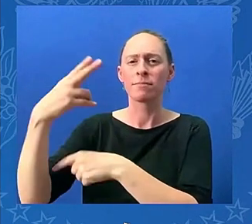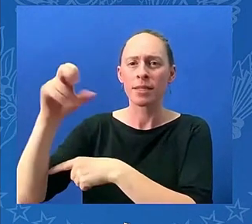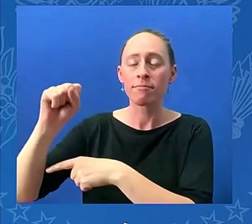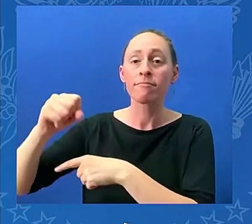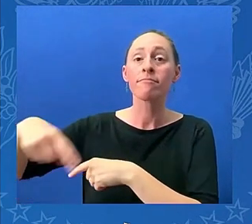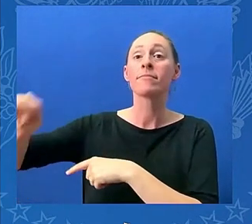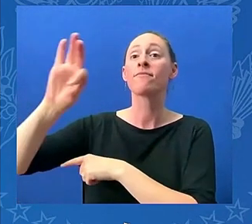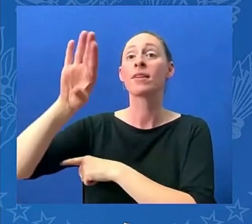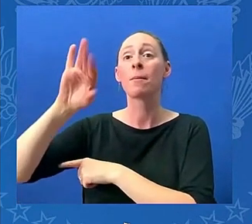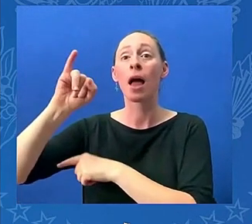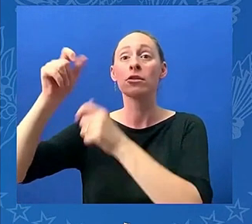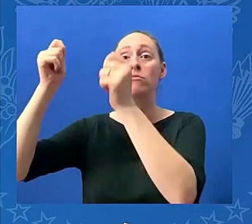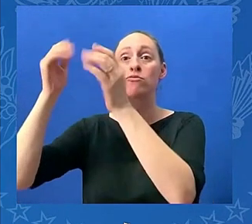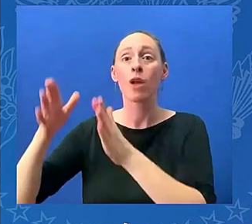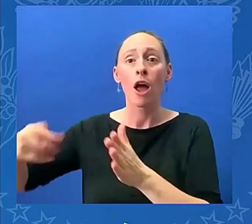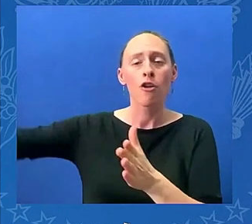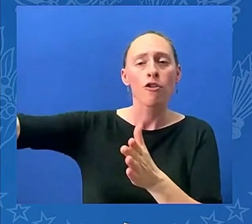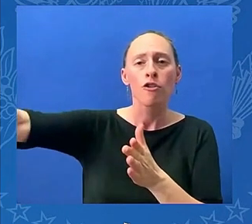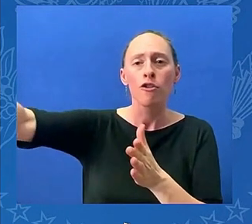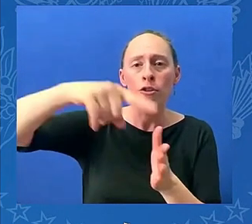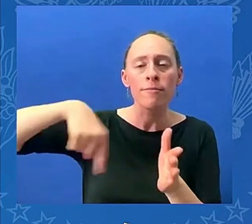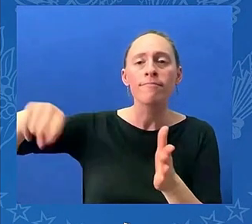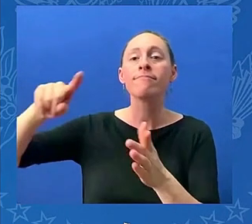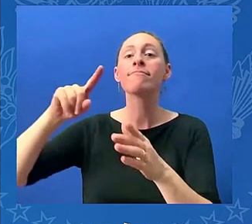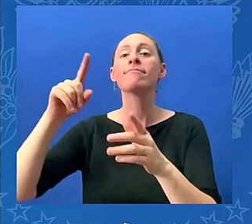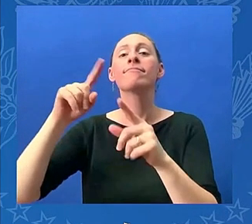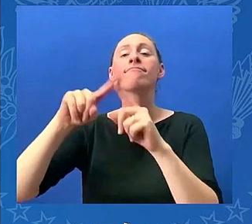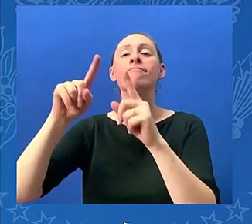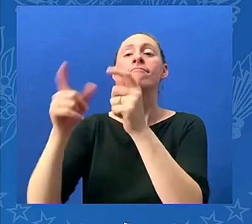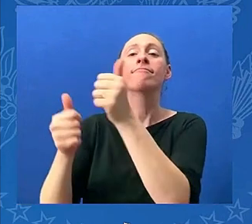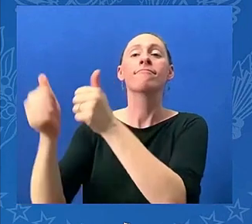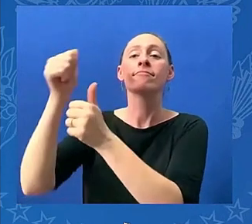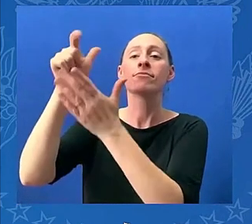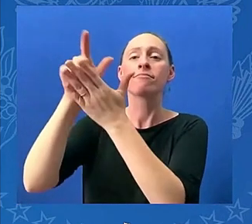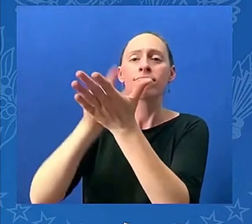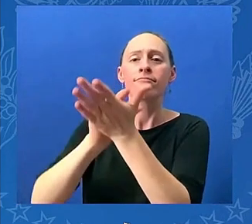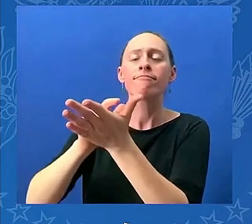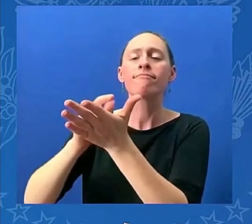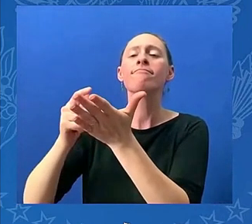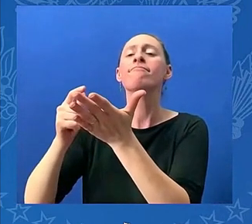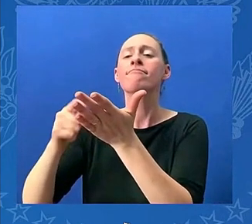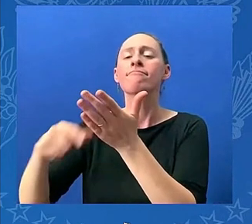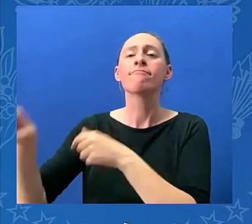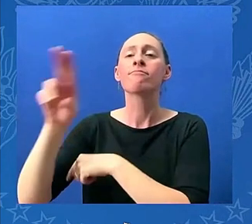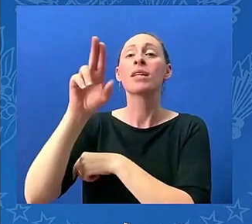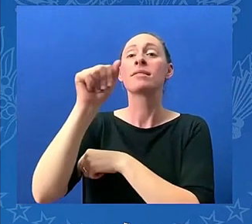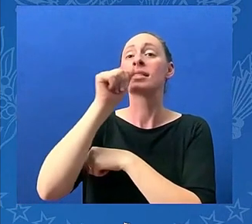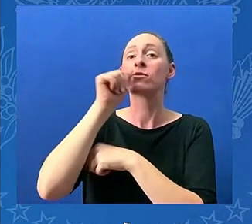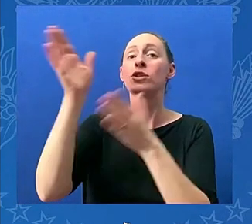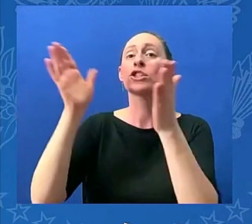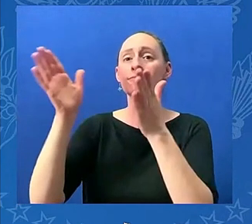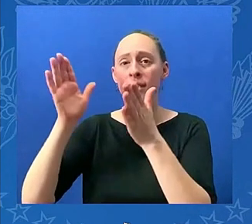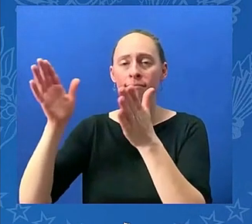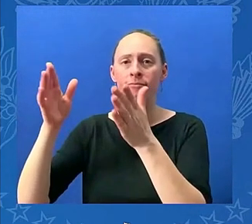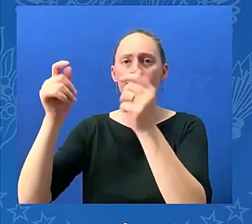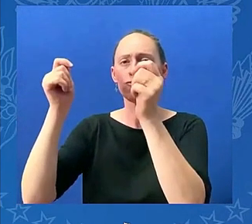Attorney General, the Director of the Secret Service, my Homeland Security Advisor, the National Security Advisor, and we're going